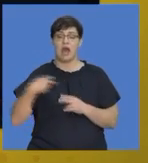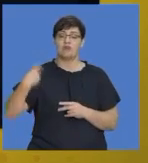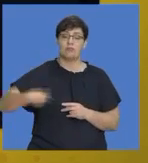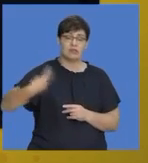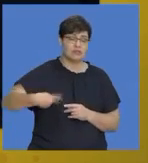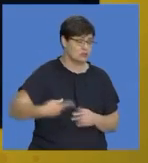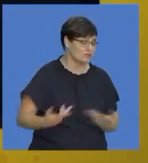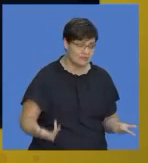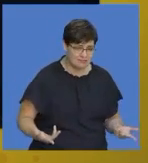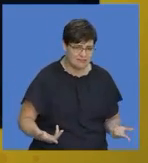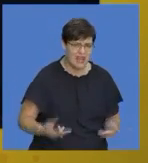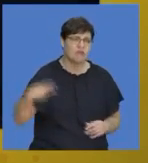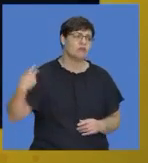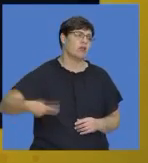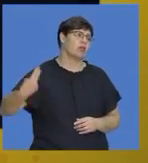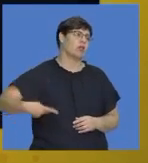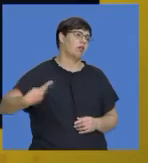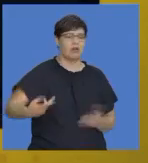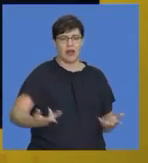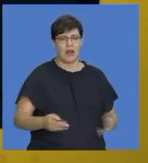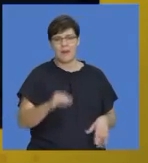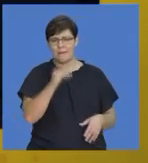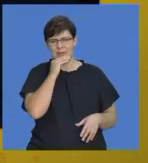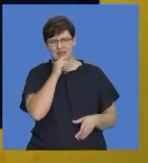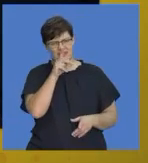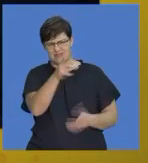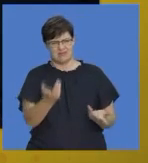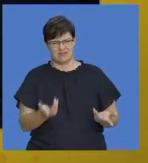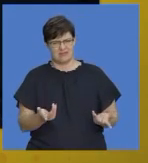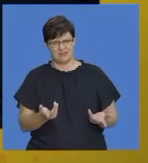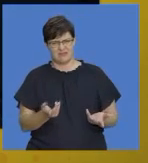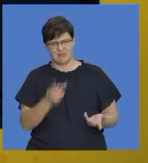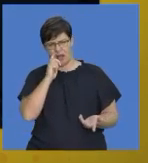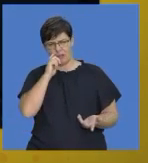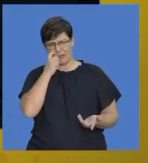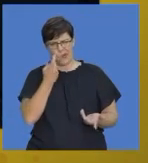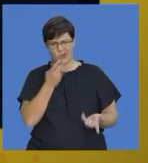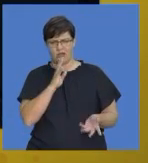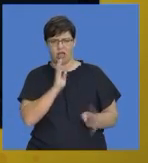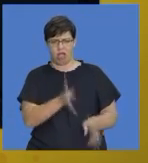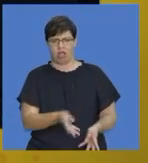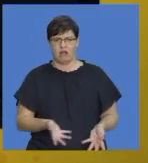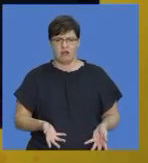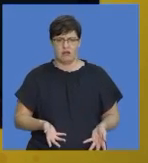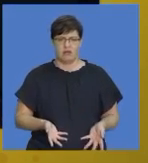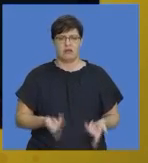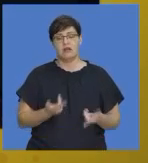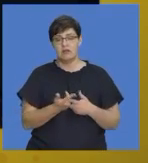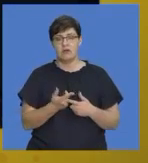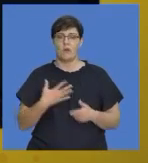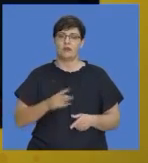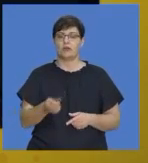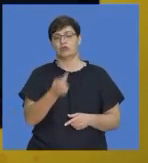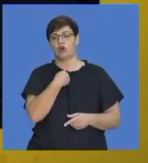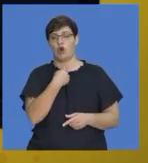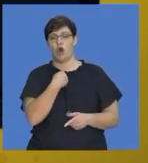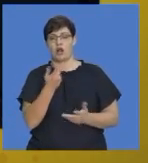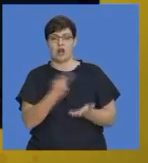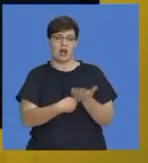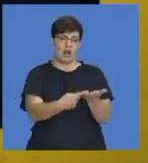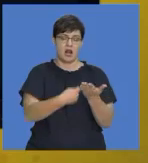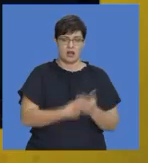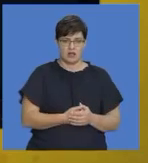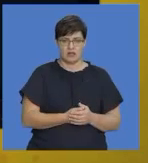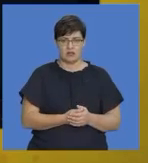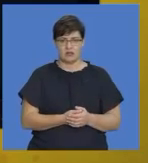Repetitiveness actually makes it sound very boring. So, if you are going to talk about a dog, for example, I am going to